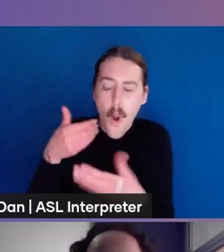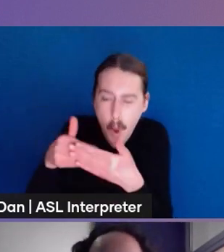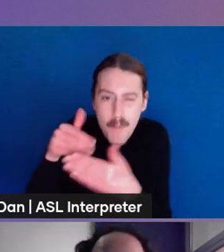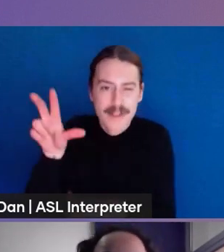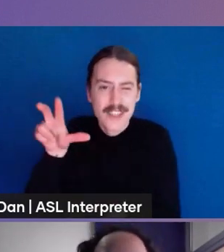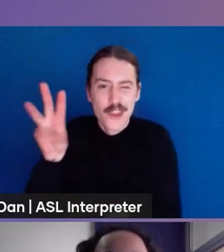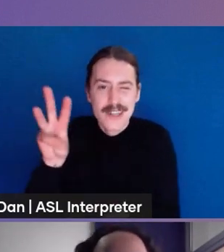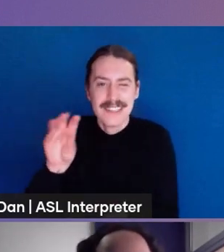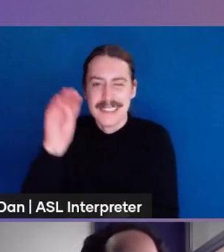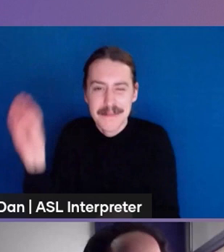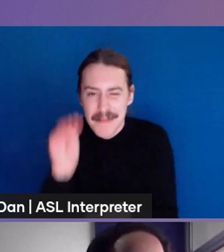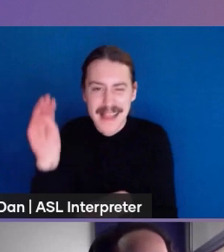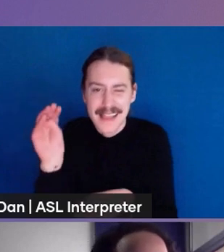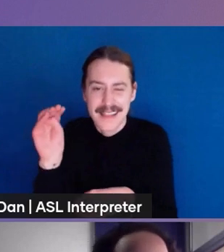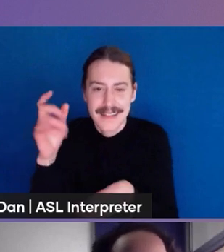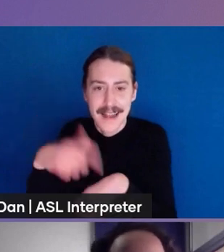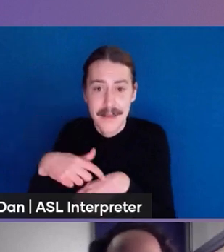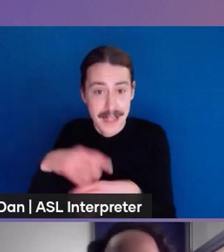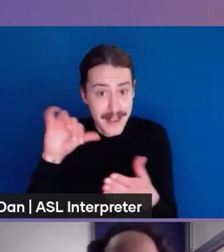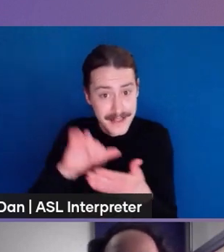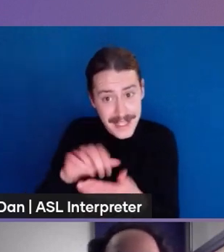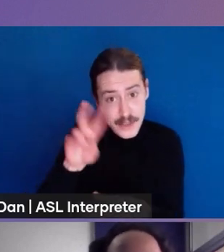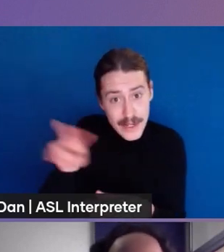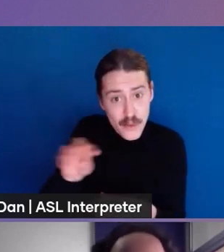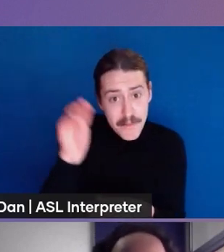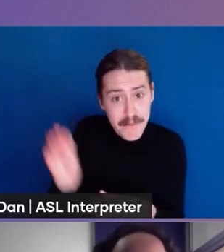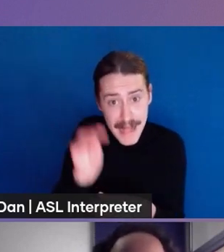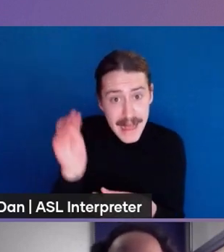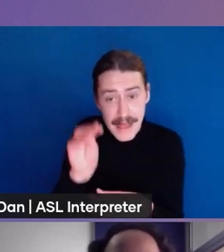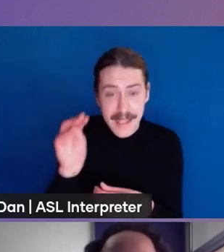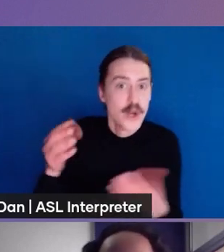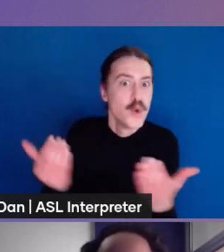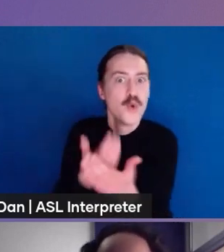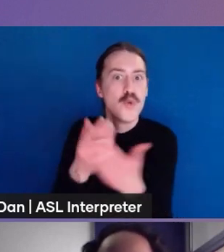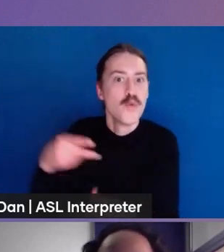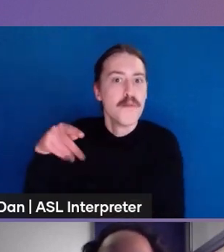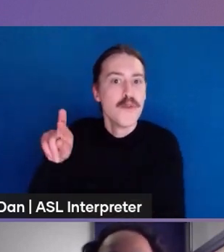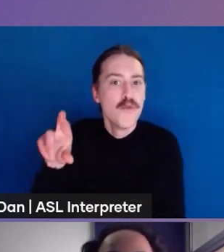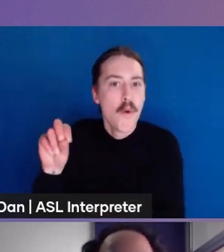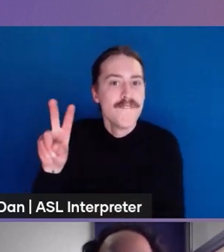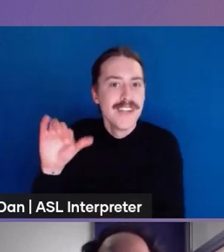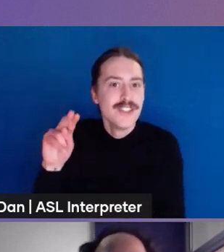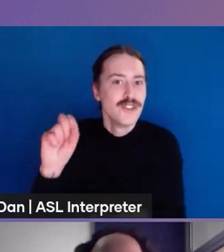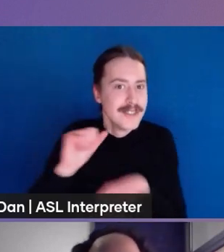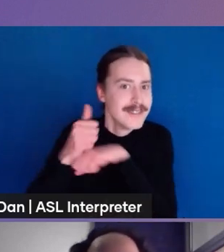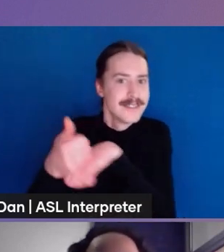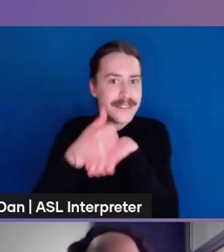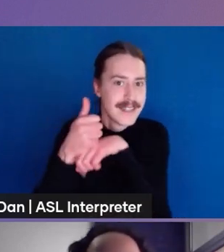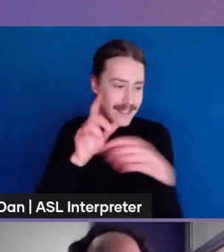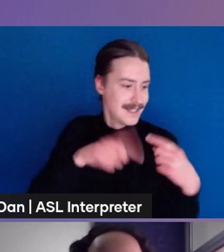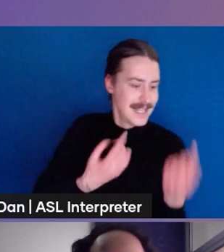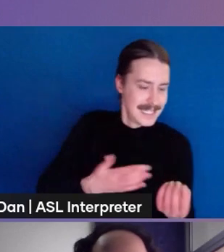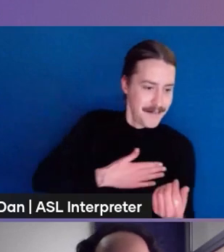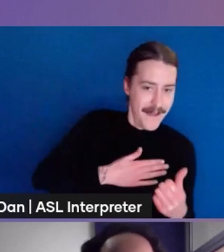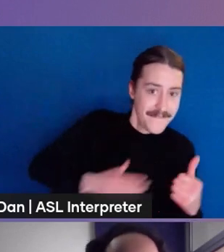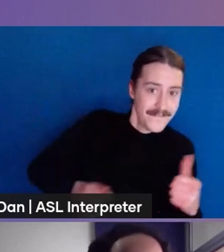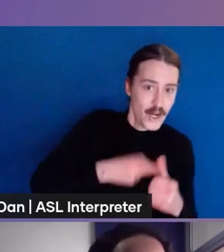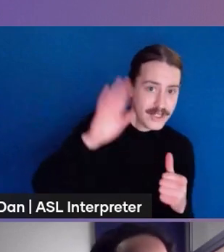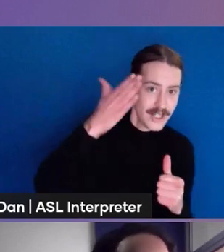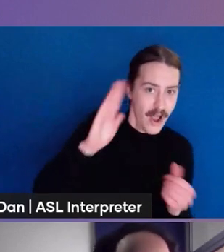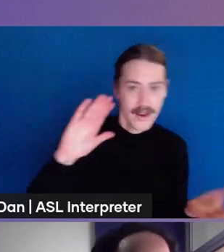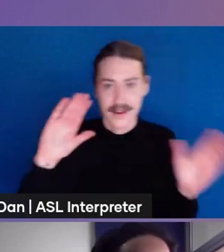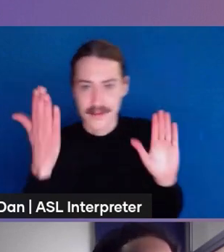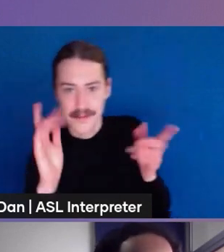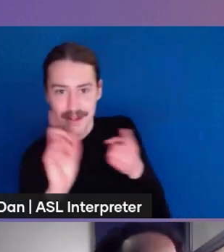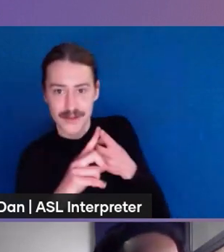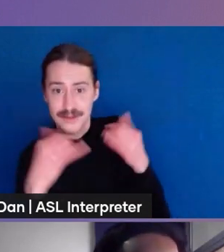23 million new provisions between my first screenshot and this one if this is not a giant approval of the use of these modules